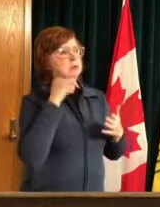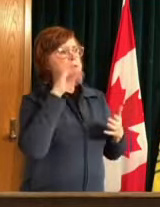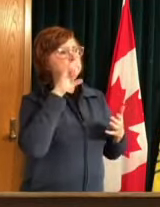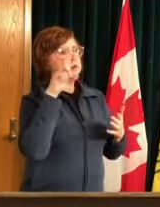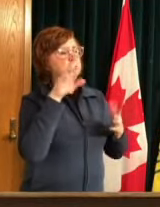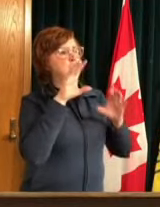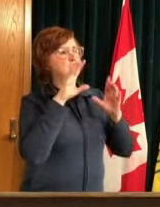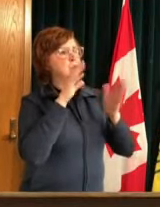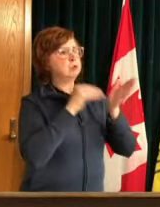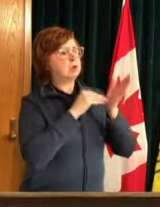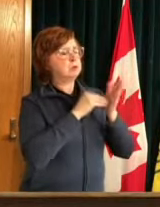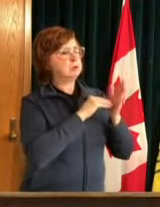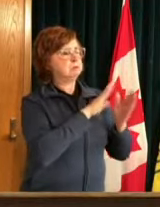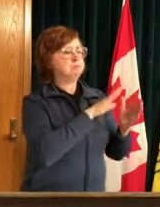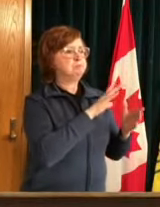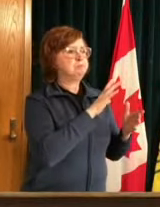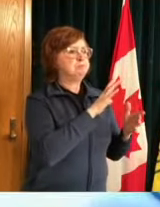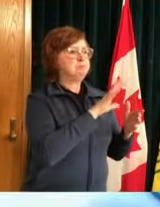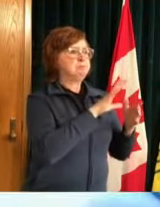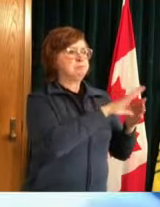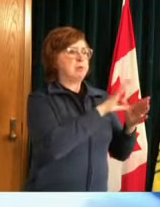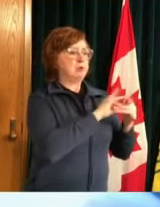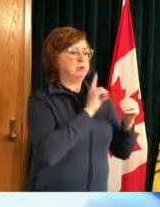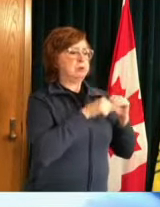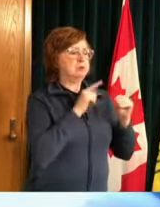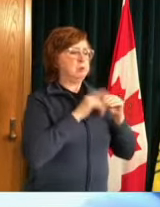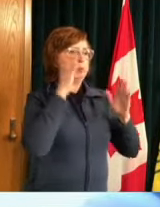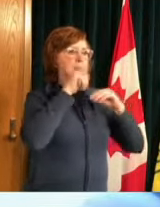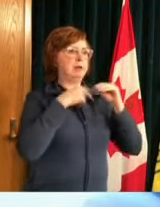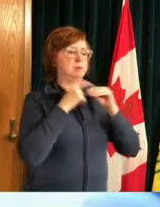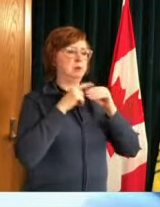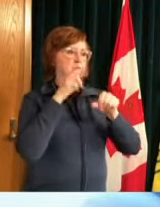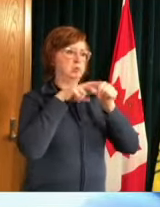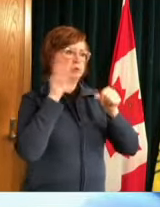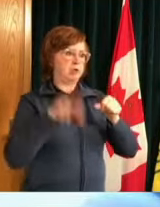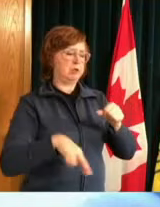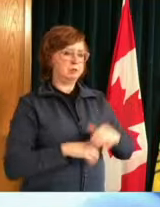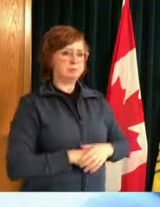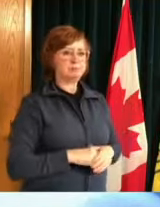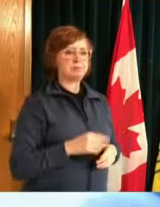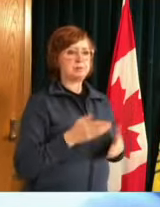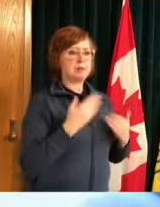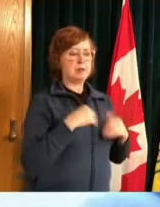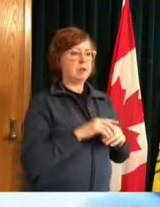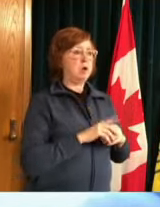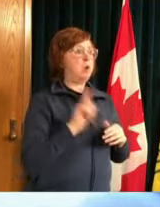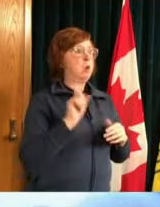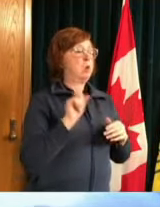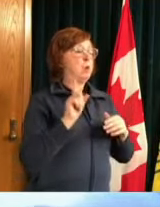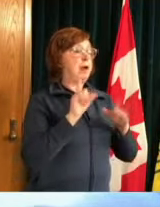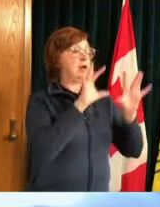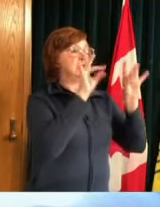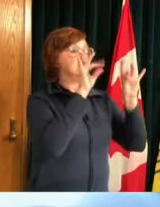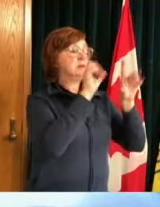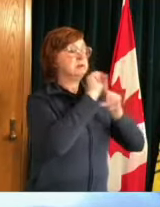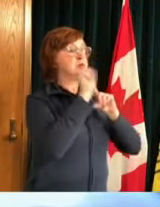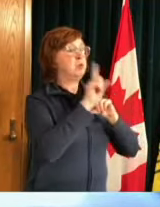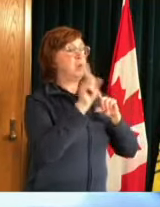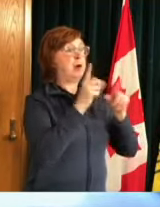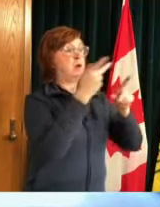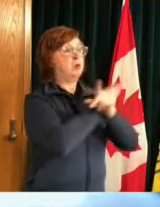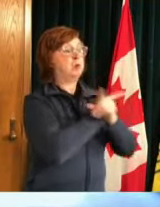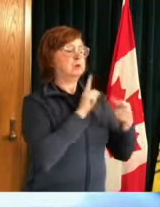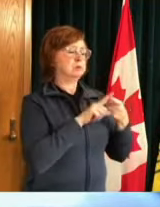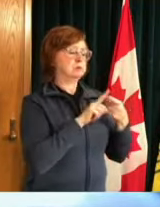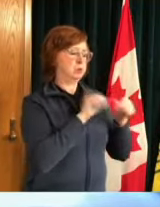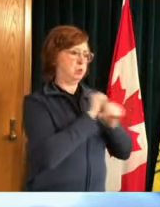the bulk of our classes and many of those workplaces are essential workplaces so they are not specially